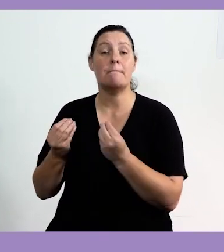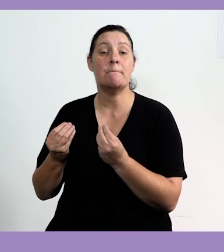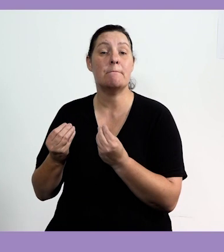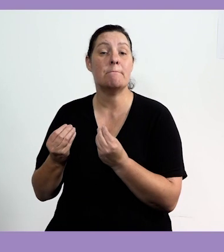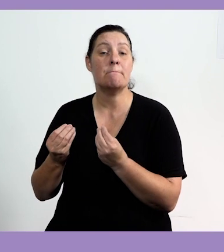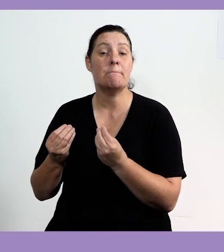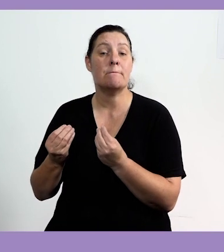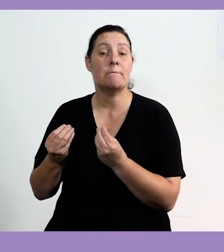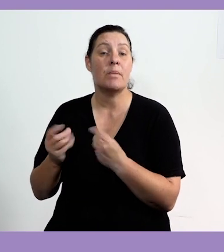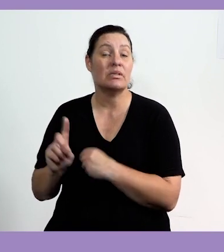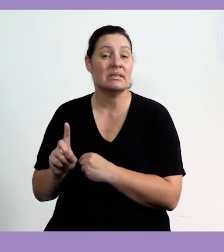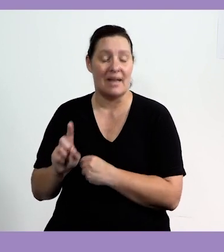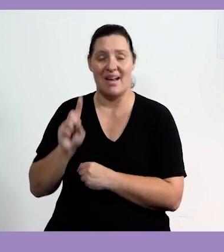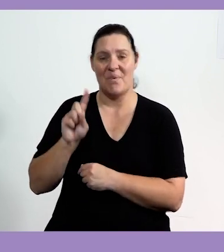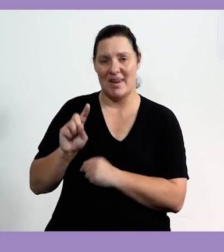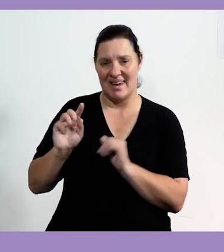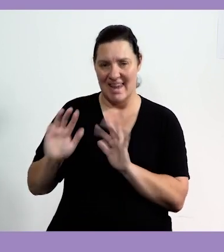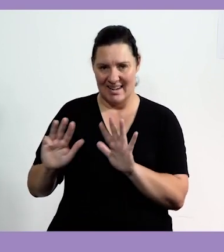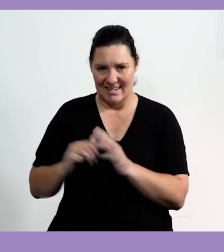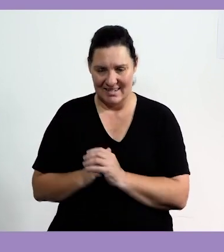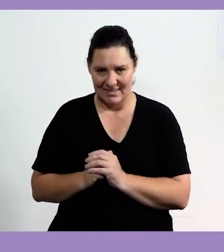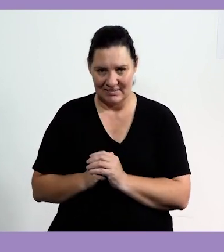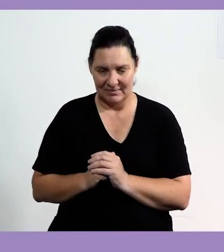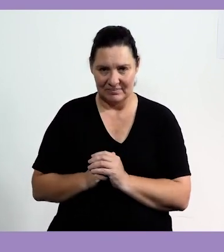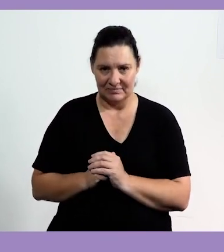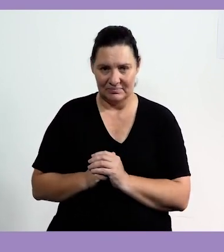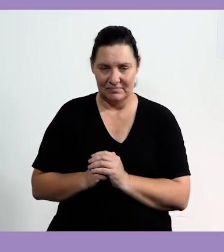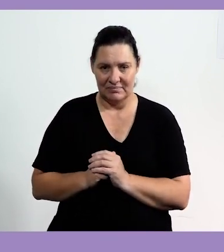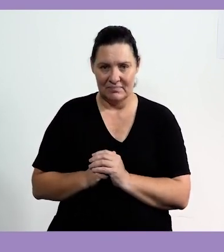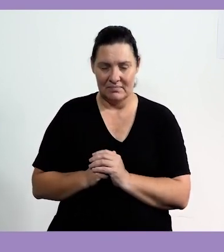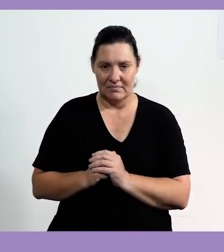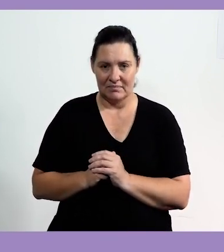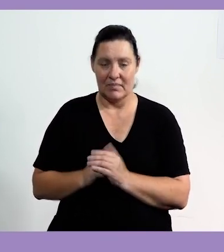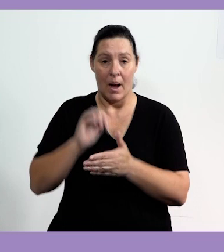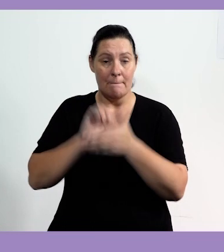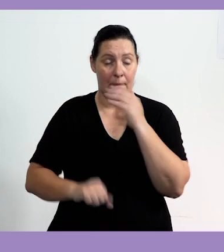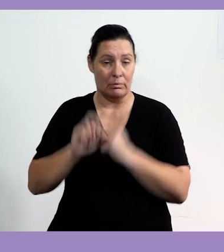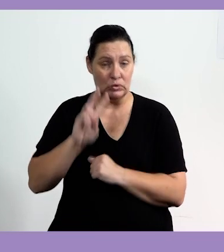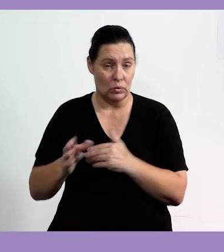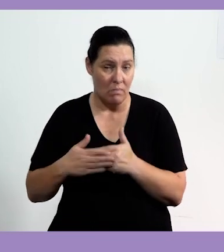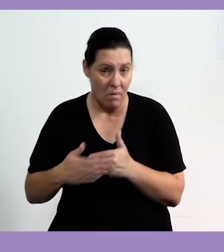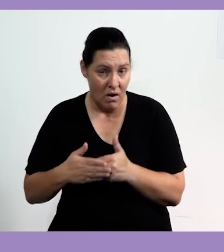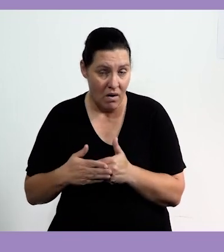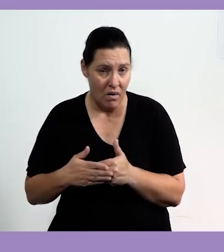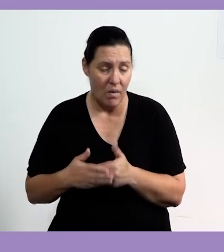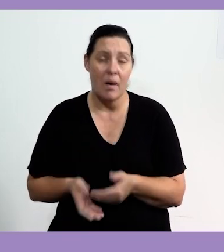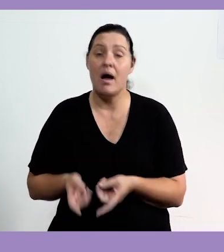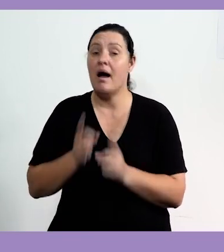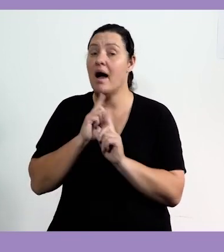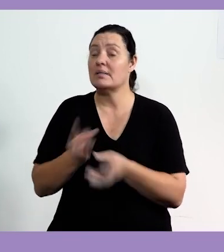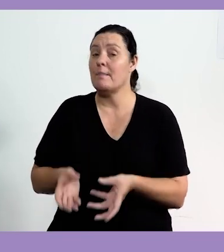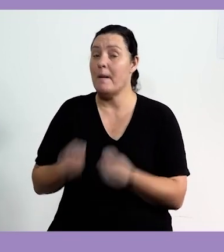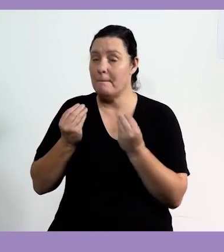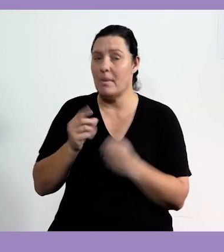what answer is it going to give me? Yes, it is going to give me 19. I'm going to subtract 2 again.